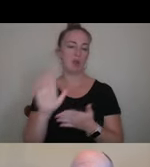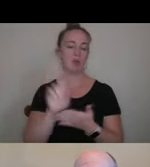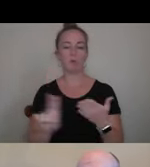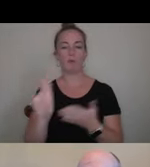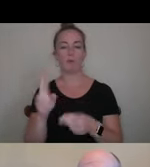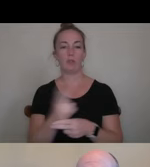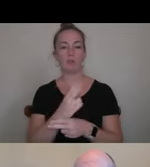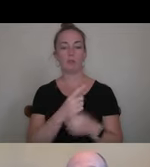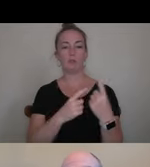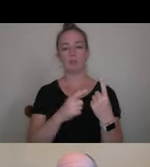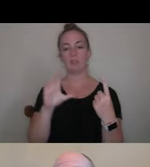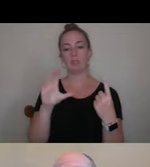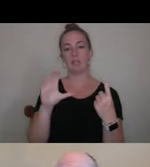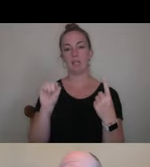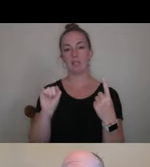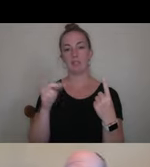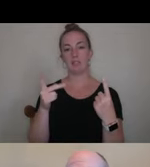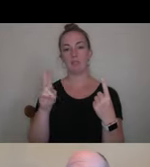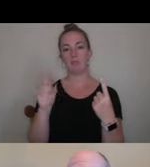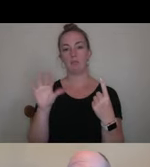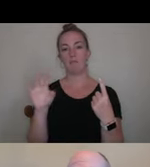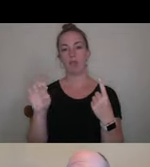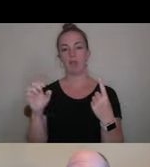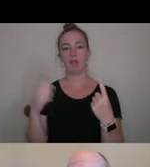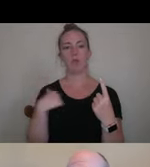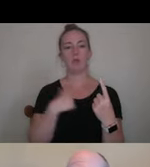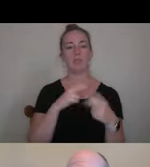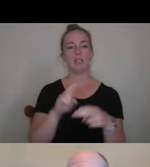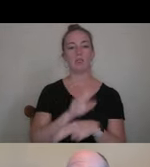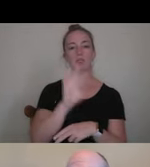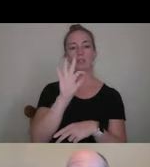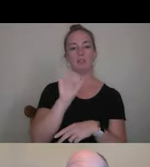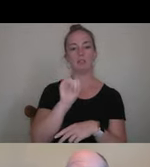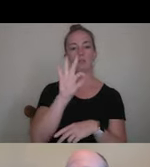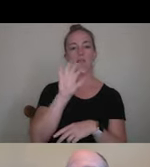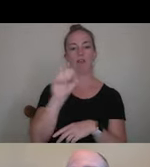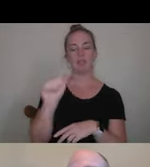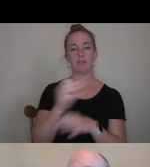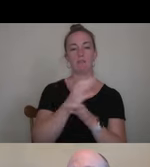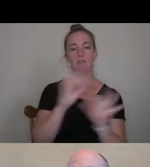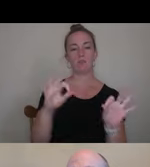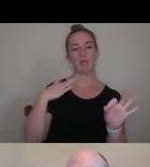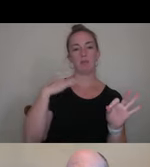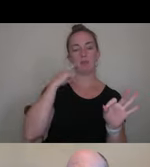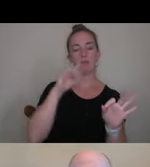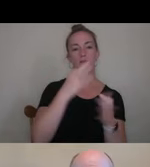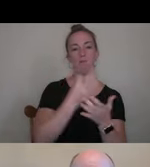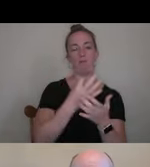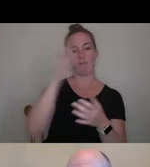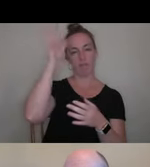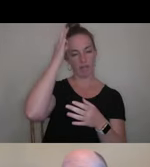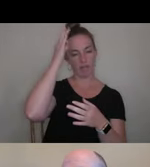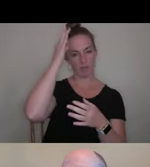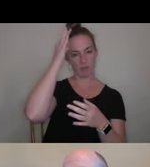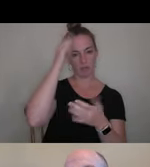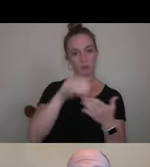One is the CS profile. We use, uh, the free application for federal student aid, um, often referred to as the